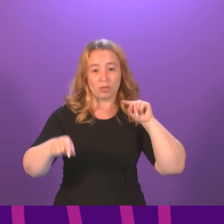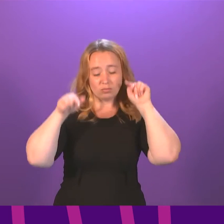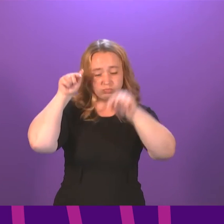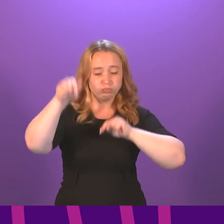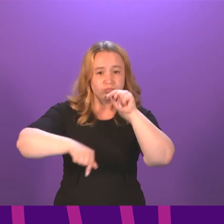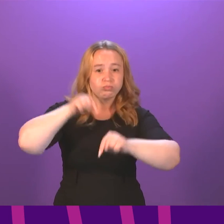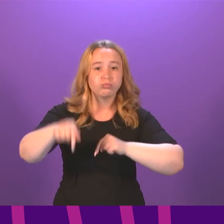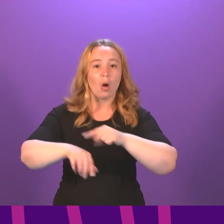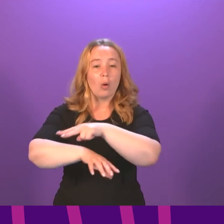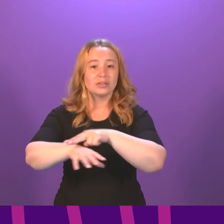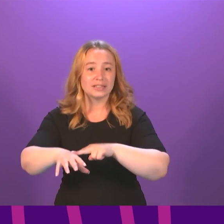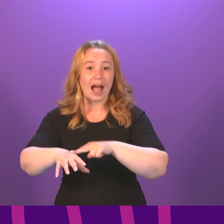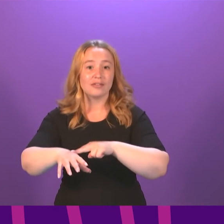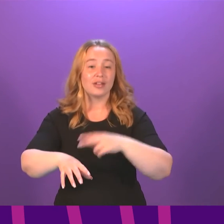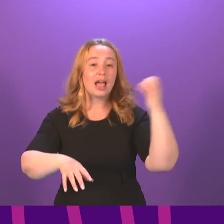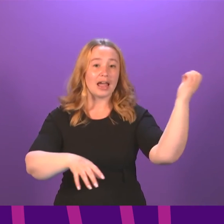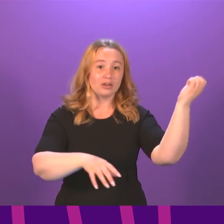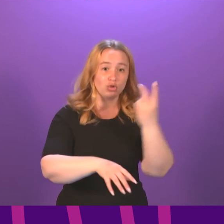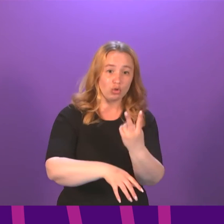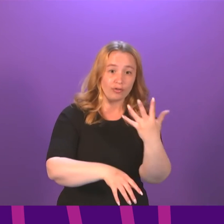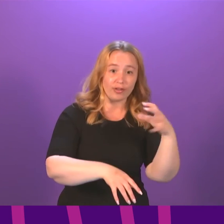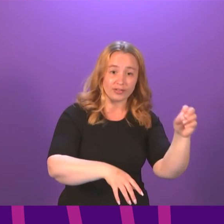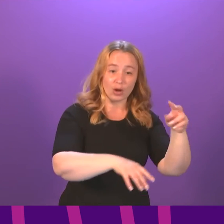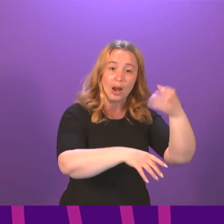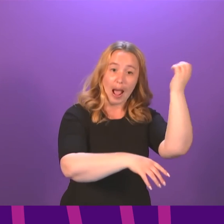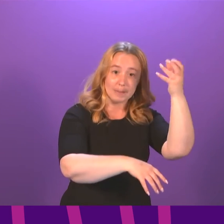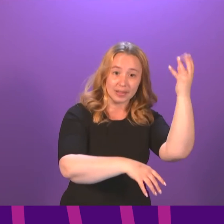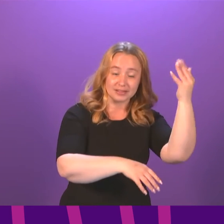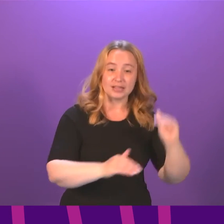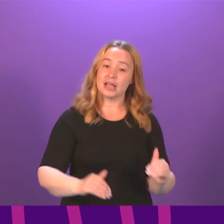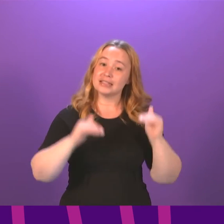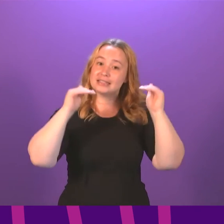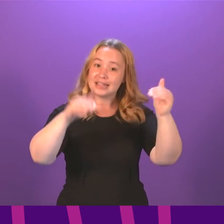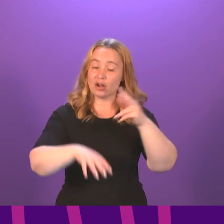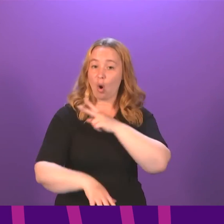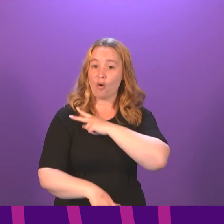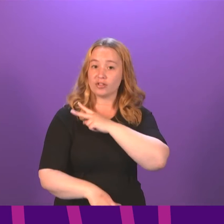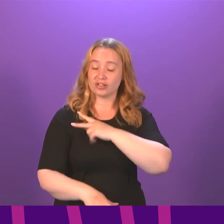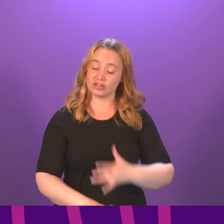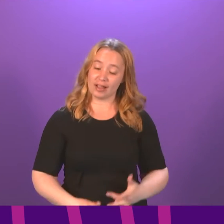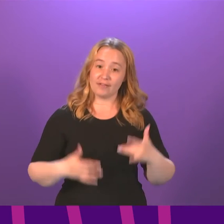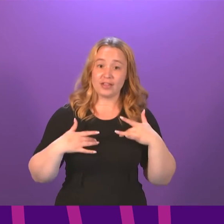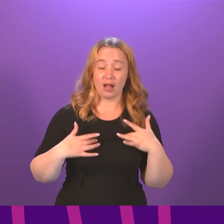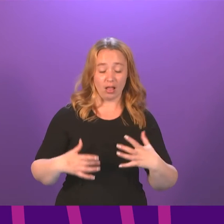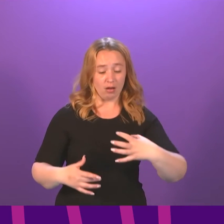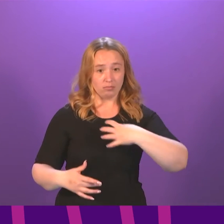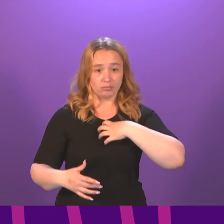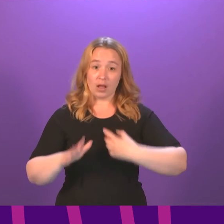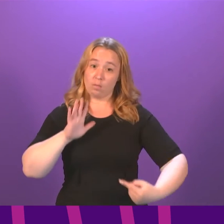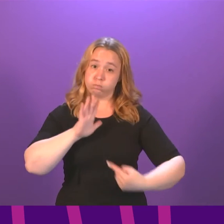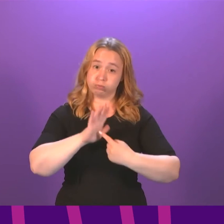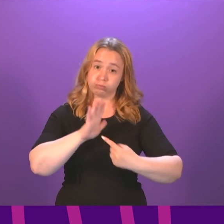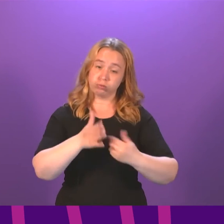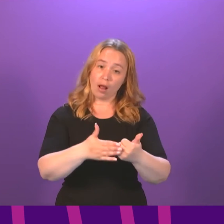staff and 250 on ambulance crews in Scotland. Senior police officers I have spoken to believe that body cameras are a vital tool in increasing